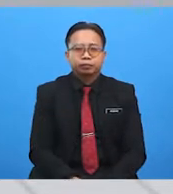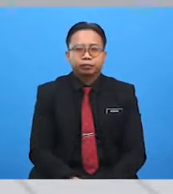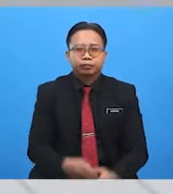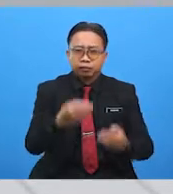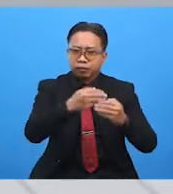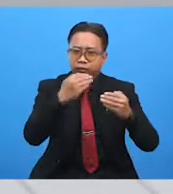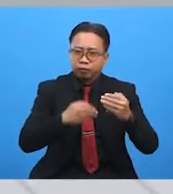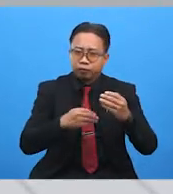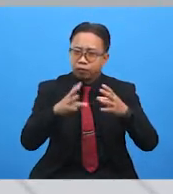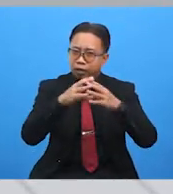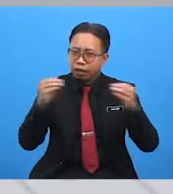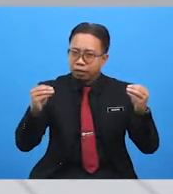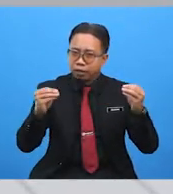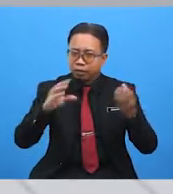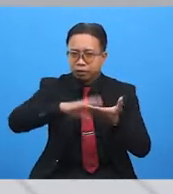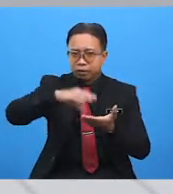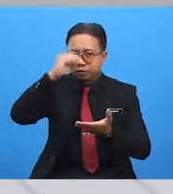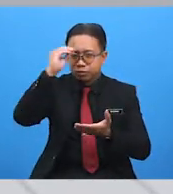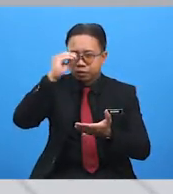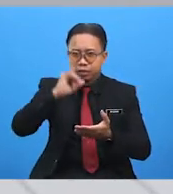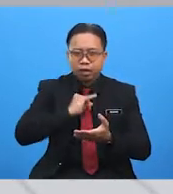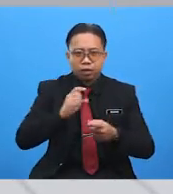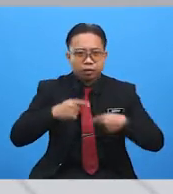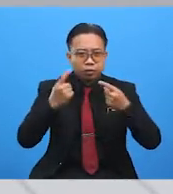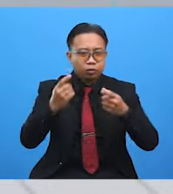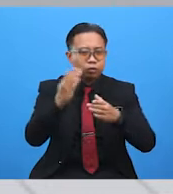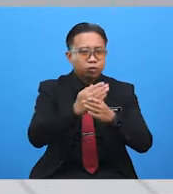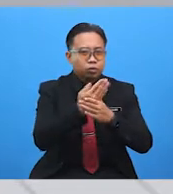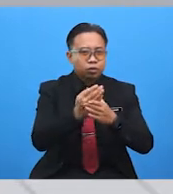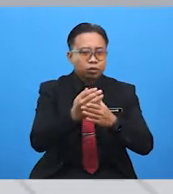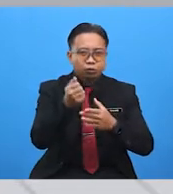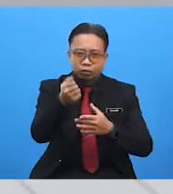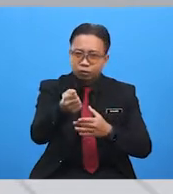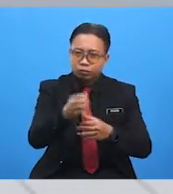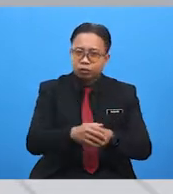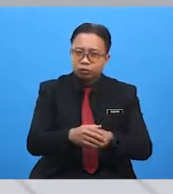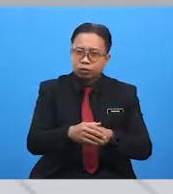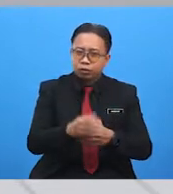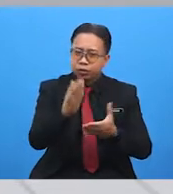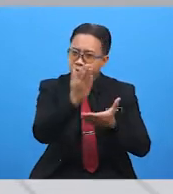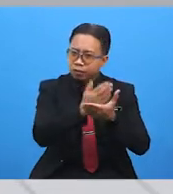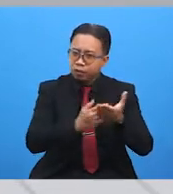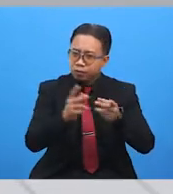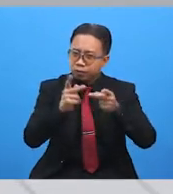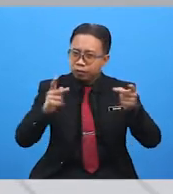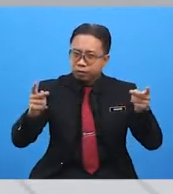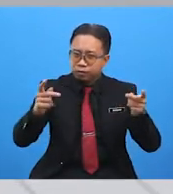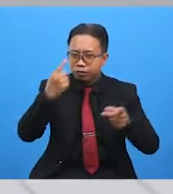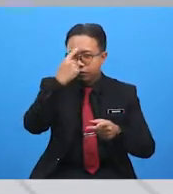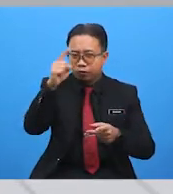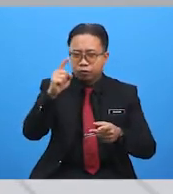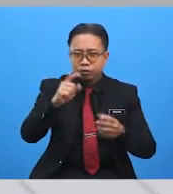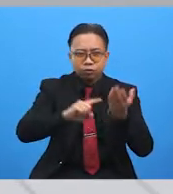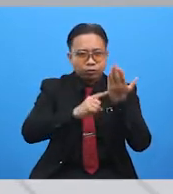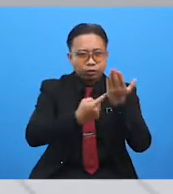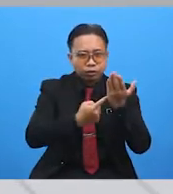Before we end this lesson, I am going to share with you some phrases for starting